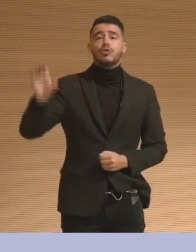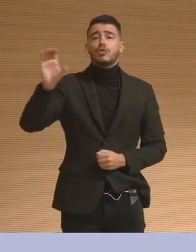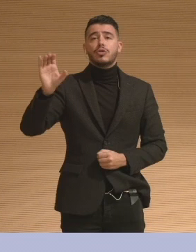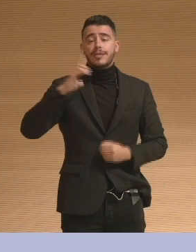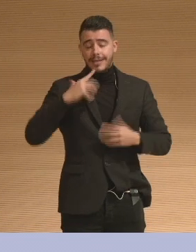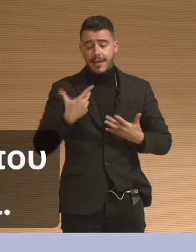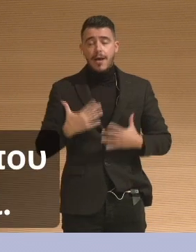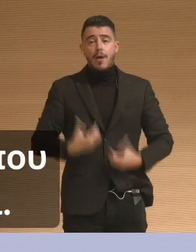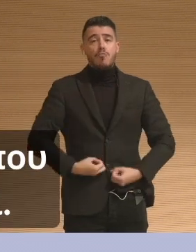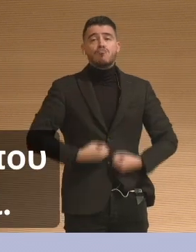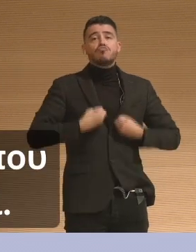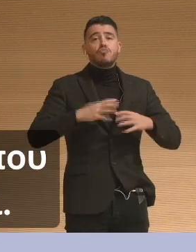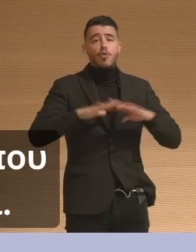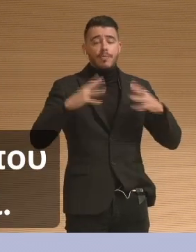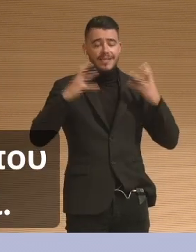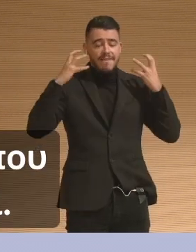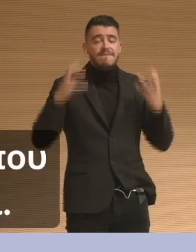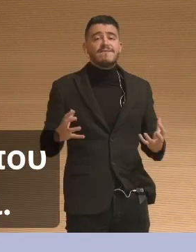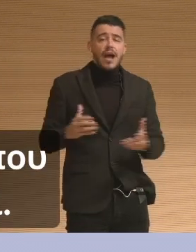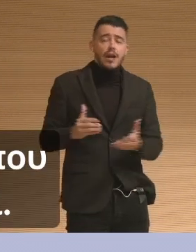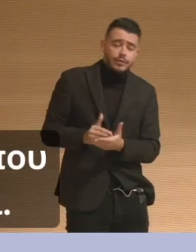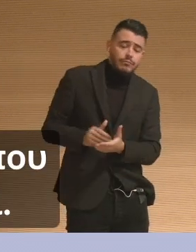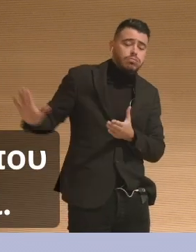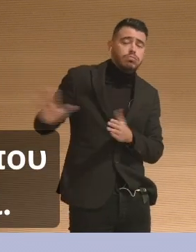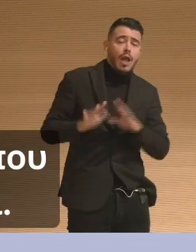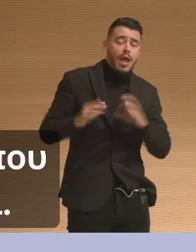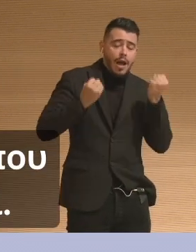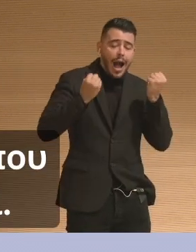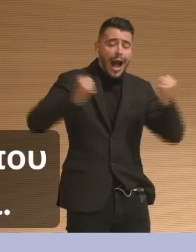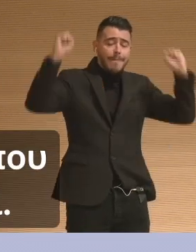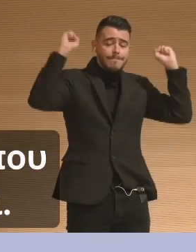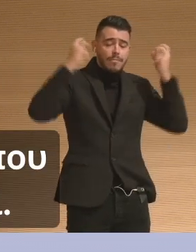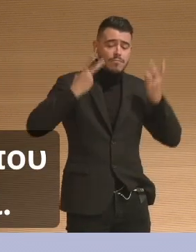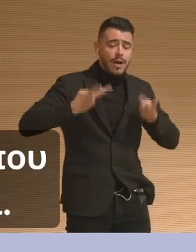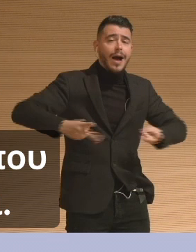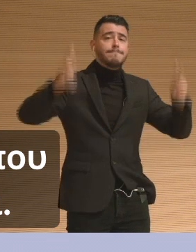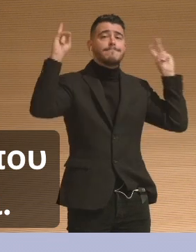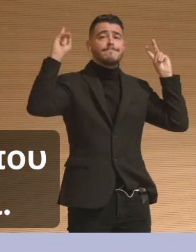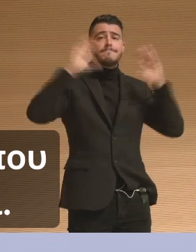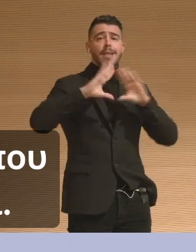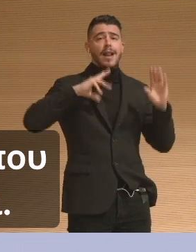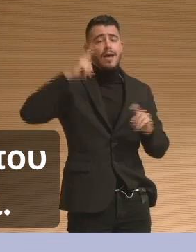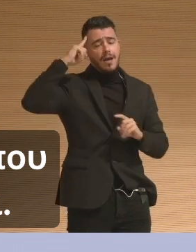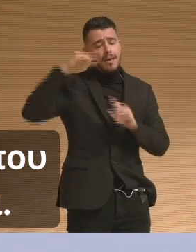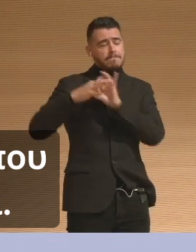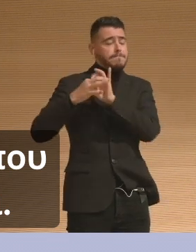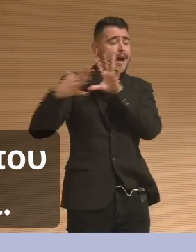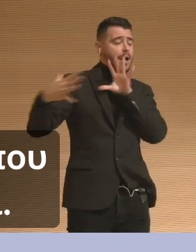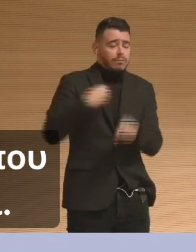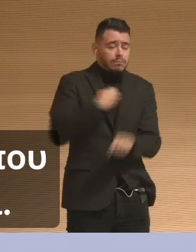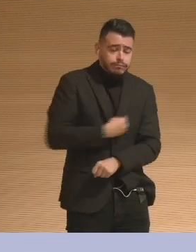experience. People feeling like they were a part of something larger than just themselves in their own grief